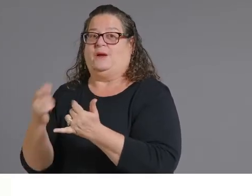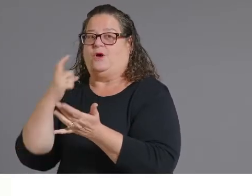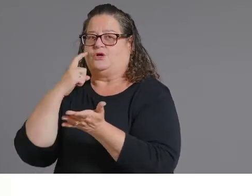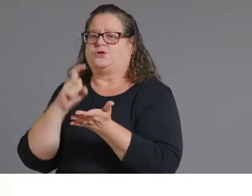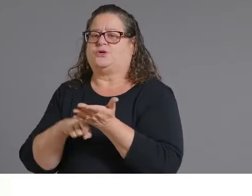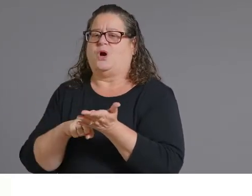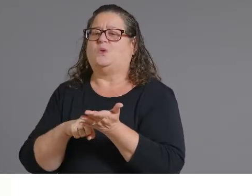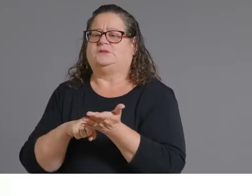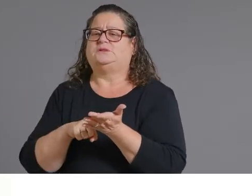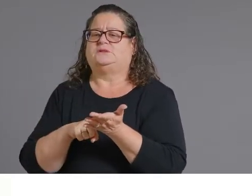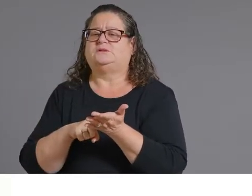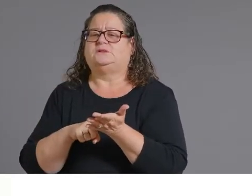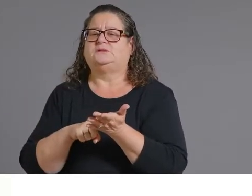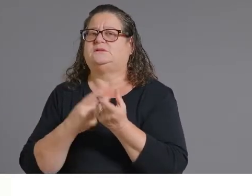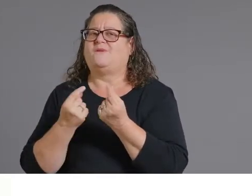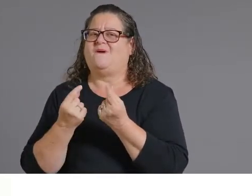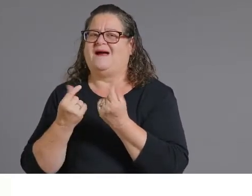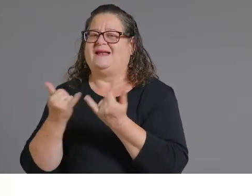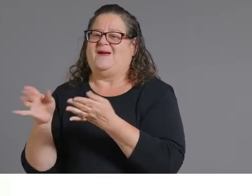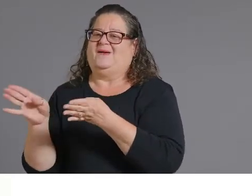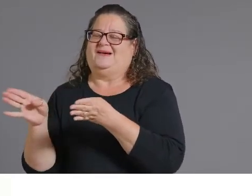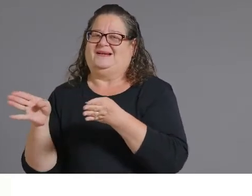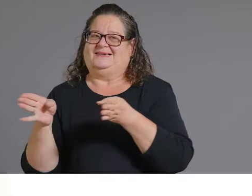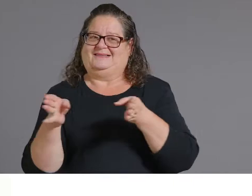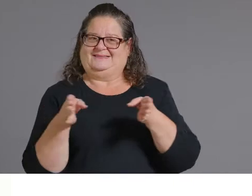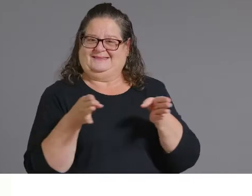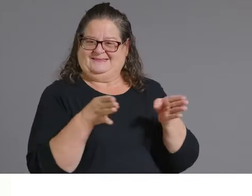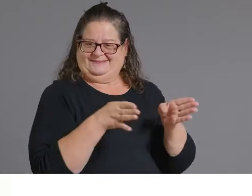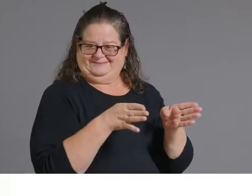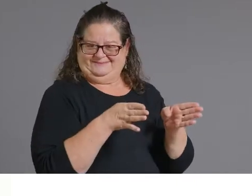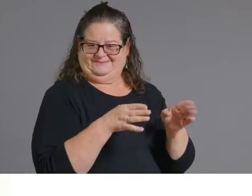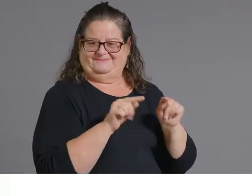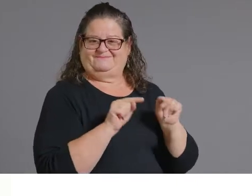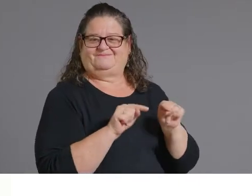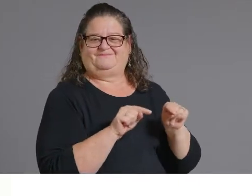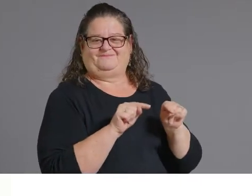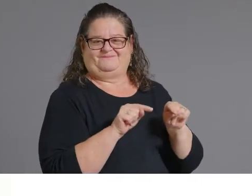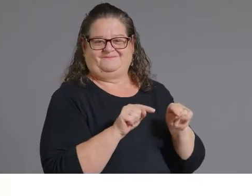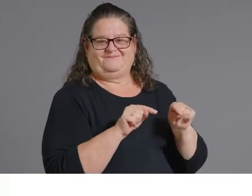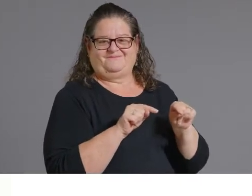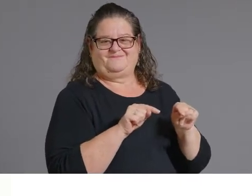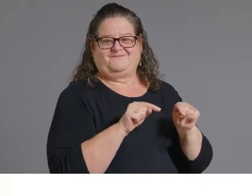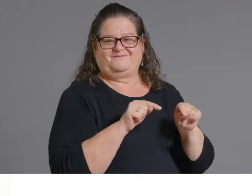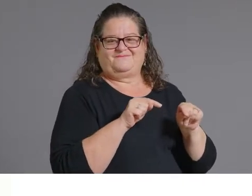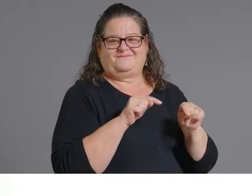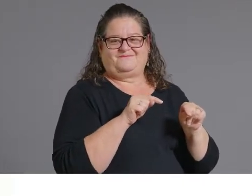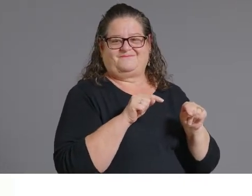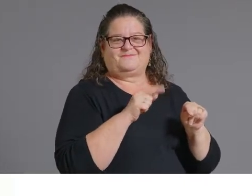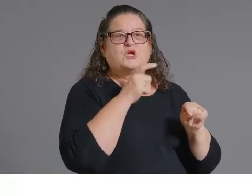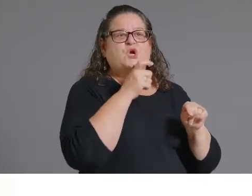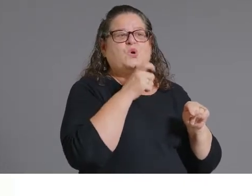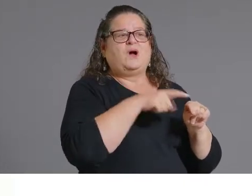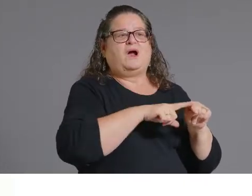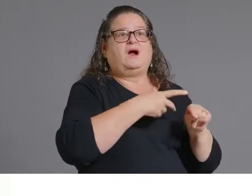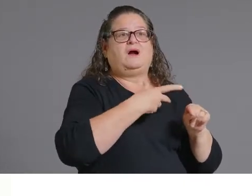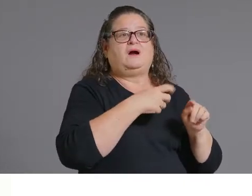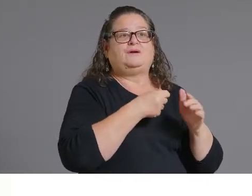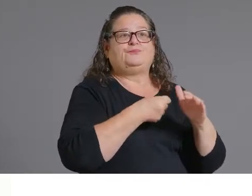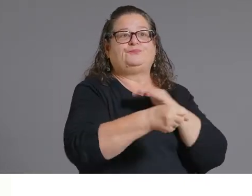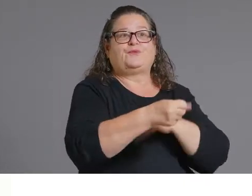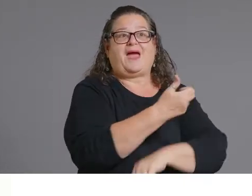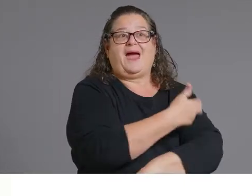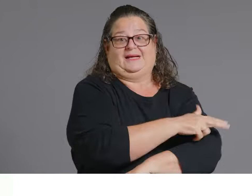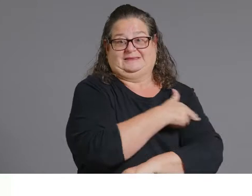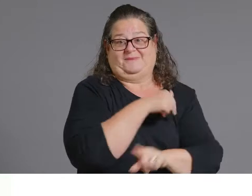is a shift in who we are seeing hospitalized in um in in the united states the mmwr does